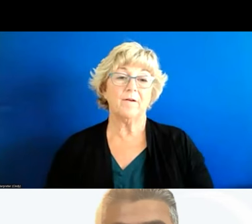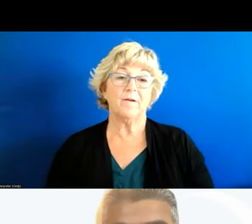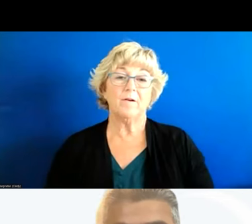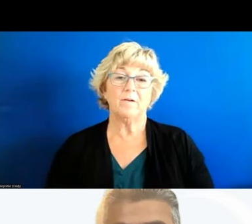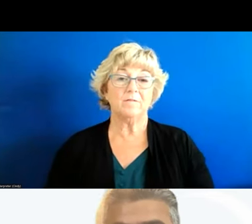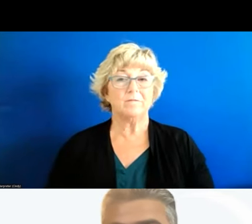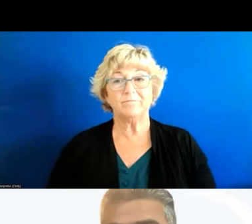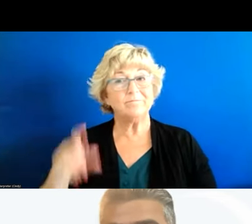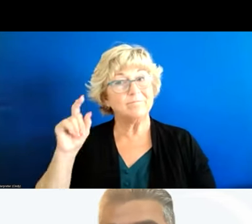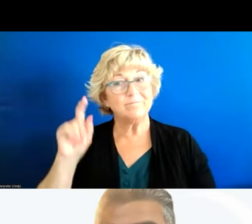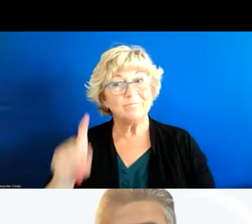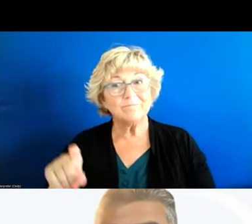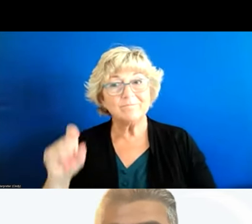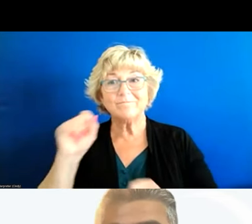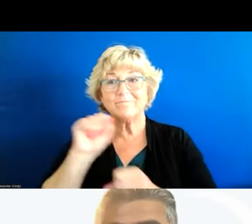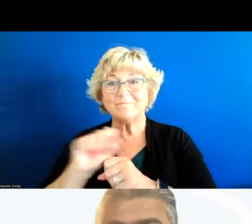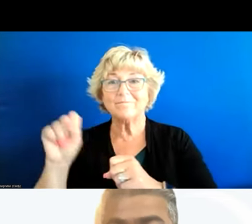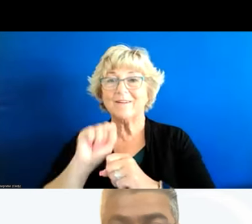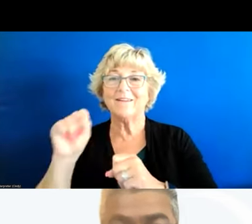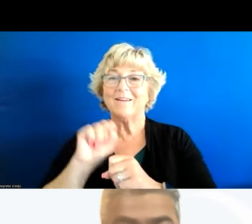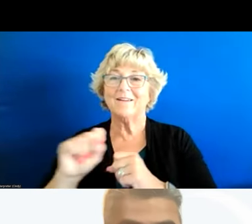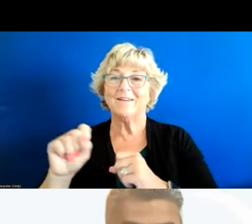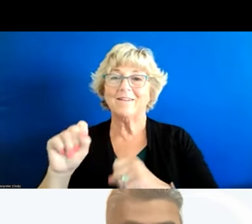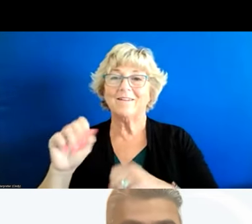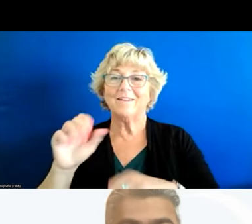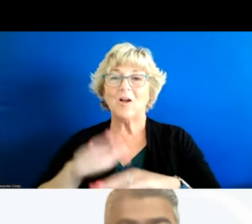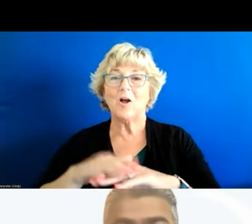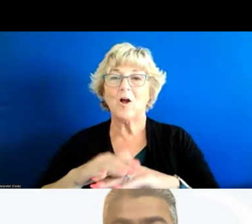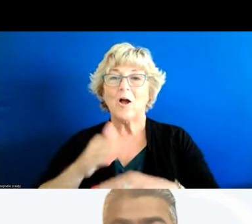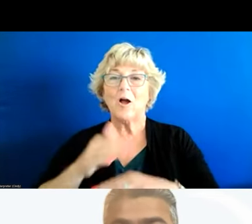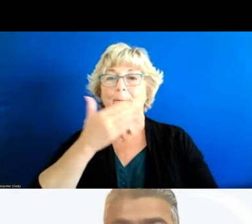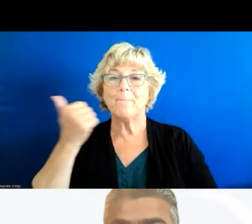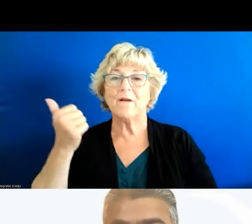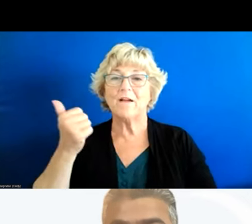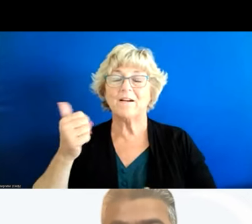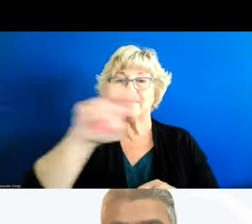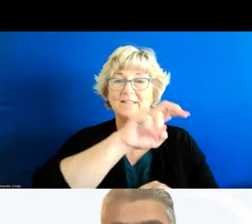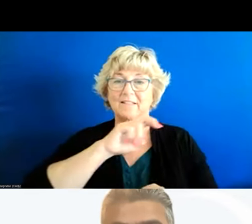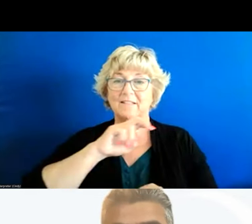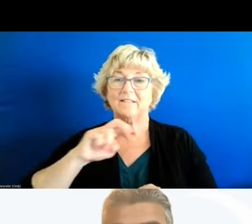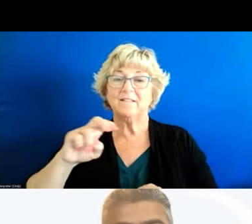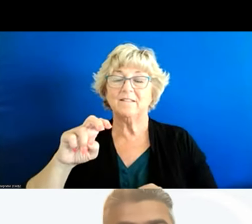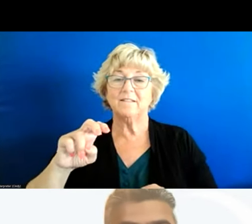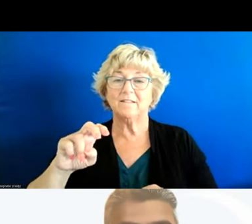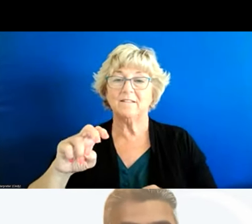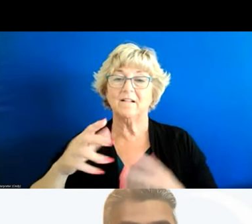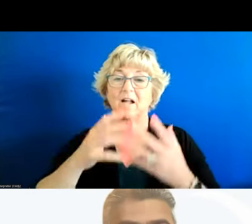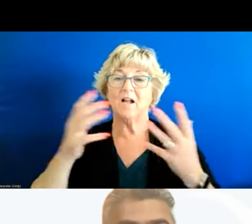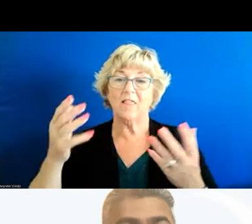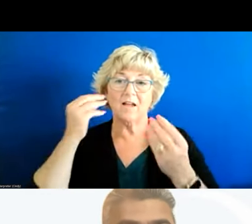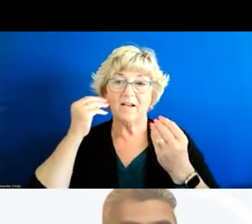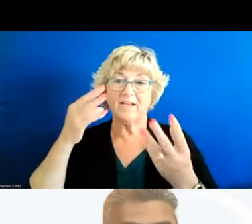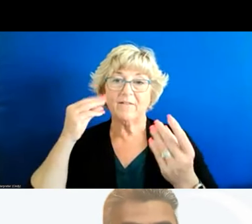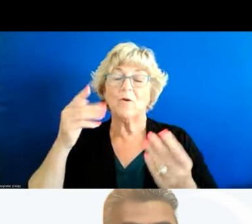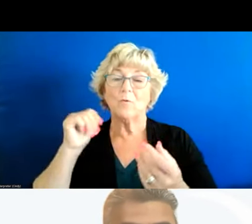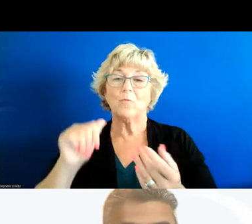work to be done here especially on the paratransit and assisted transit side but there will be you know novel data sources that we can tap